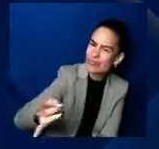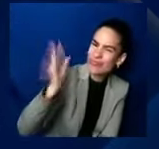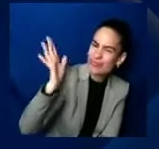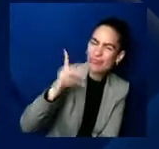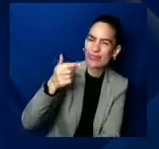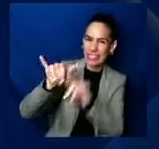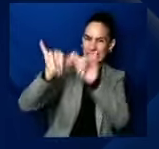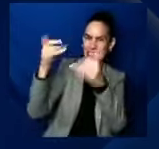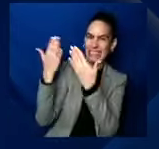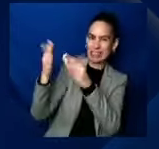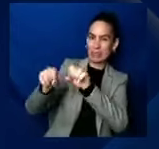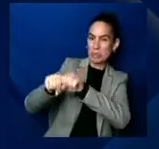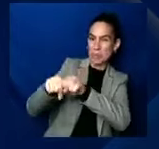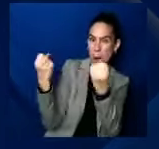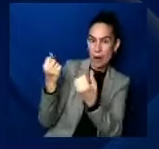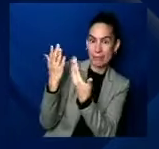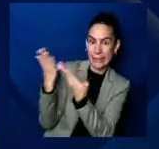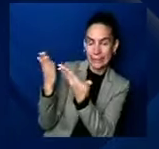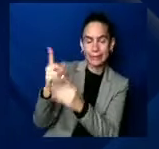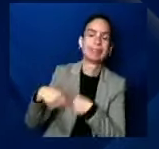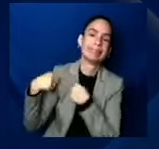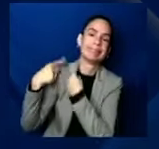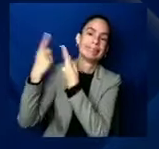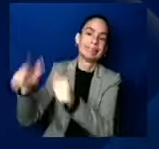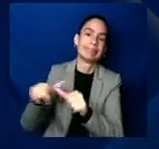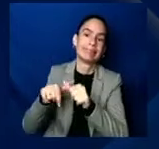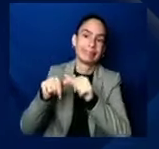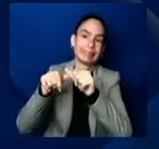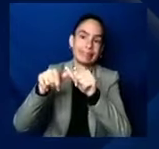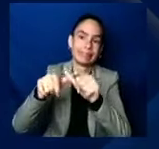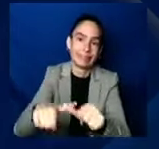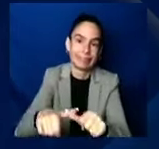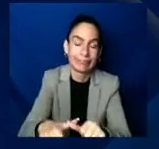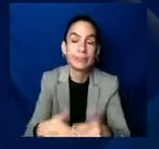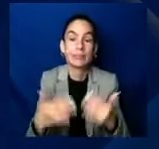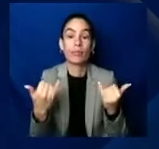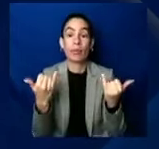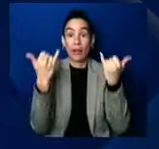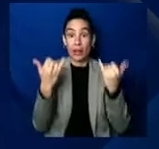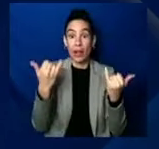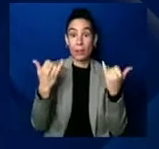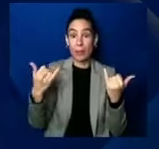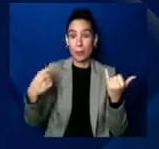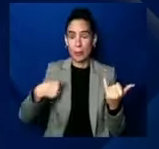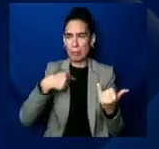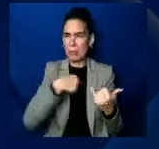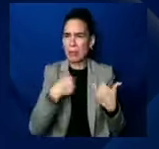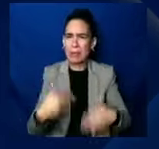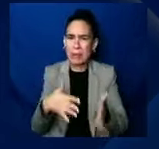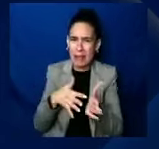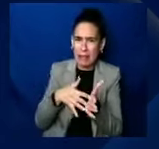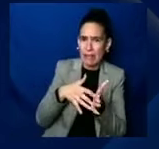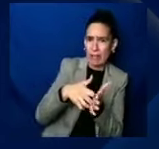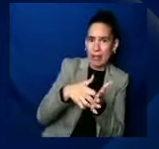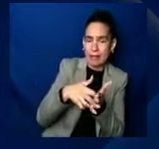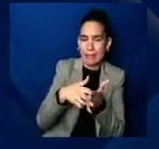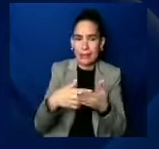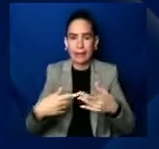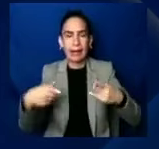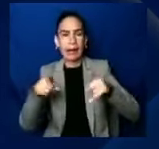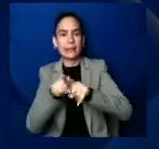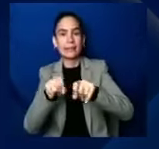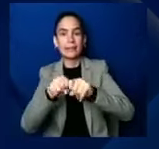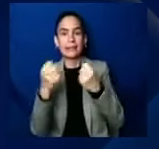especially at a time that is so vulnerable for so many people. We, we, we should absolutely find